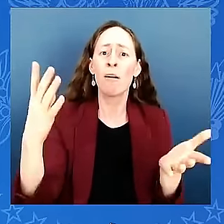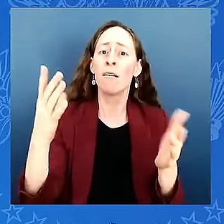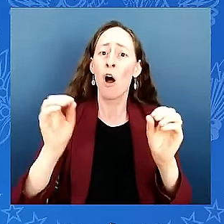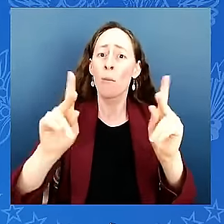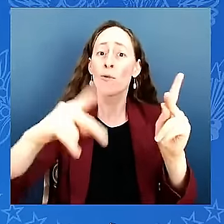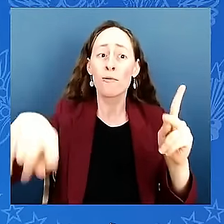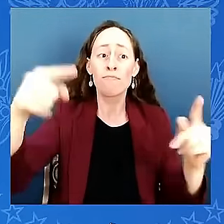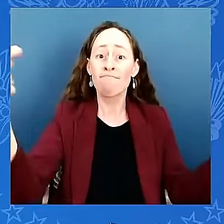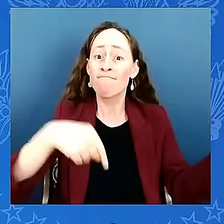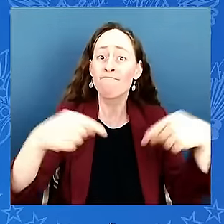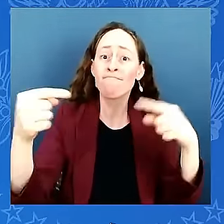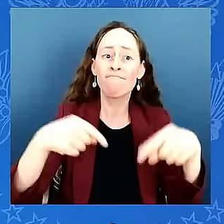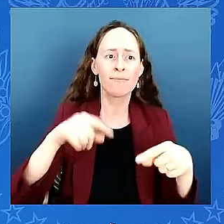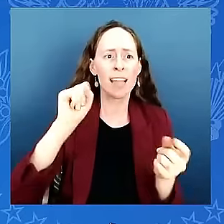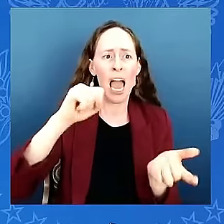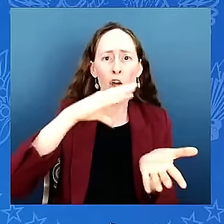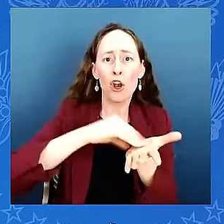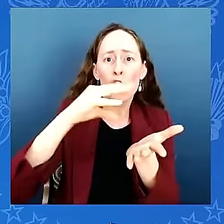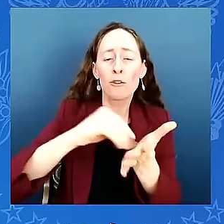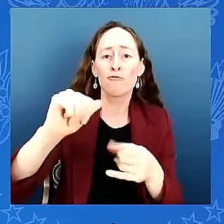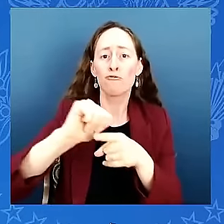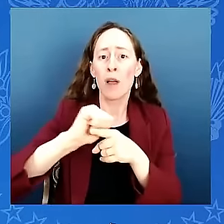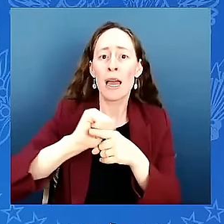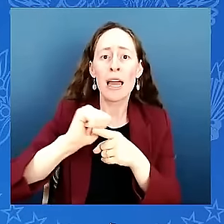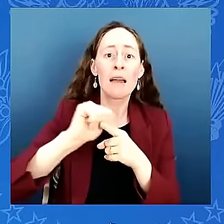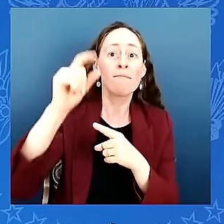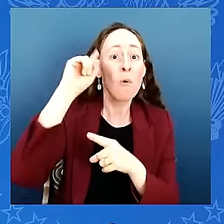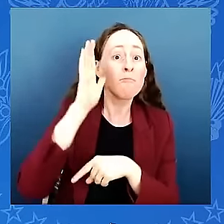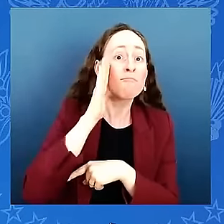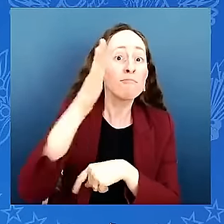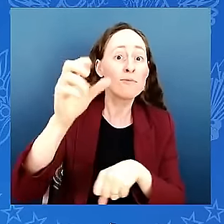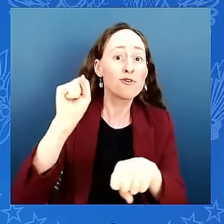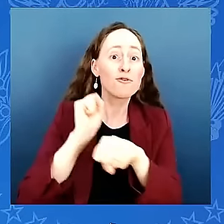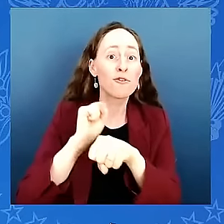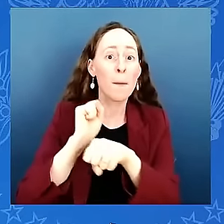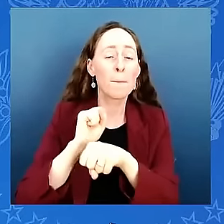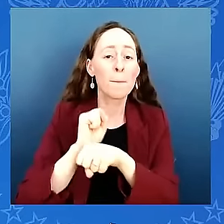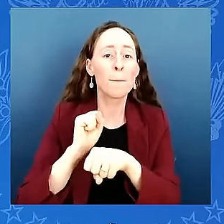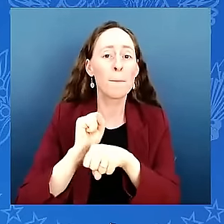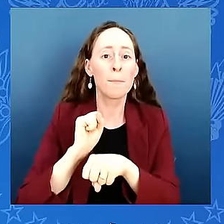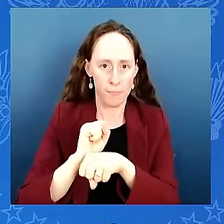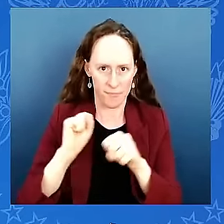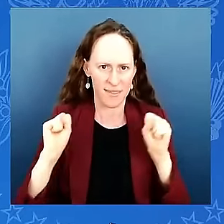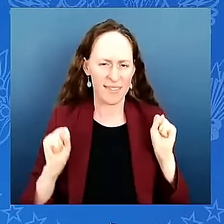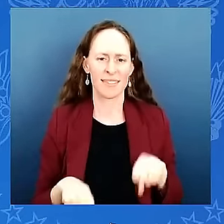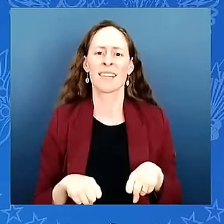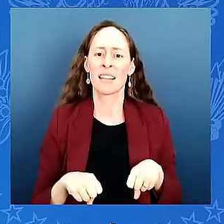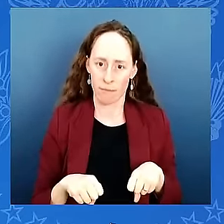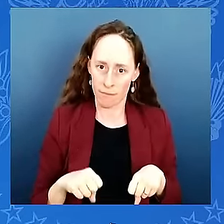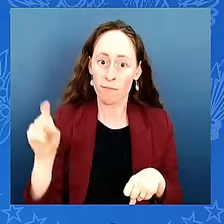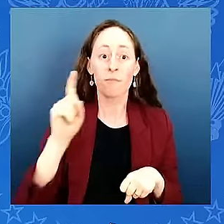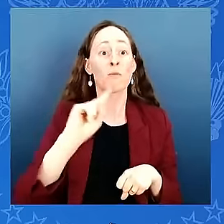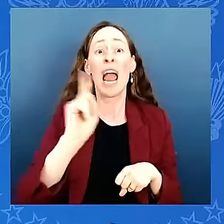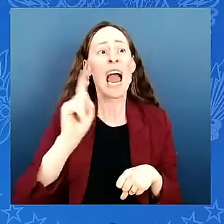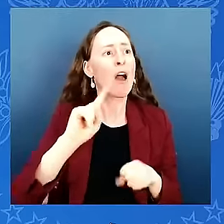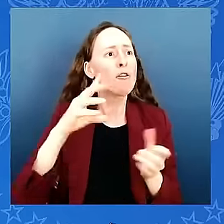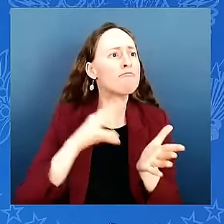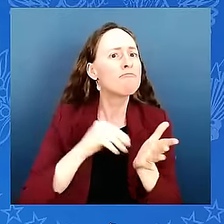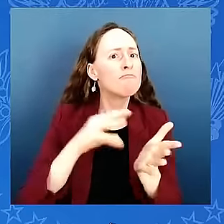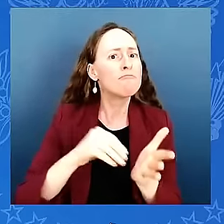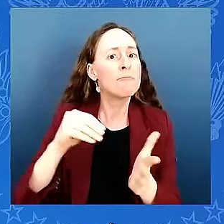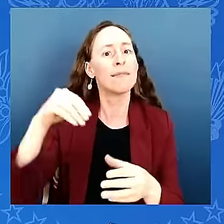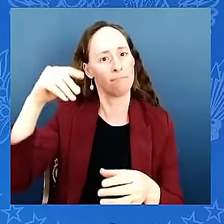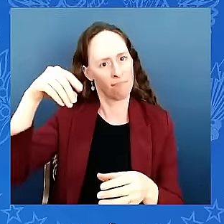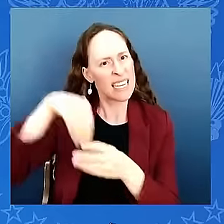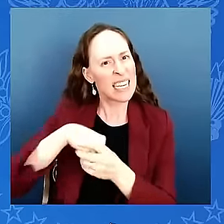training site connected to this library for investment investments and entrepreneurship and my favorite part because it's part of the national